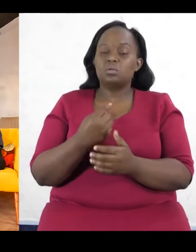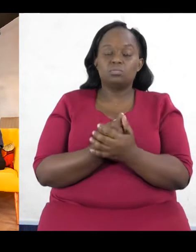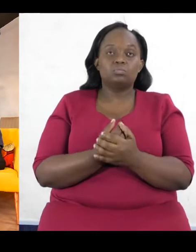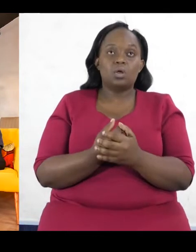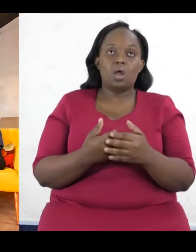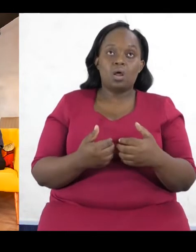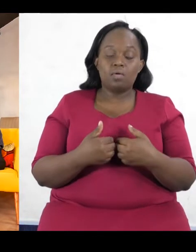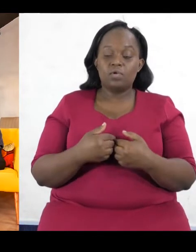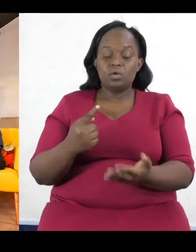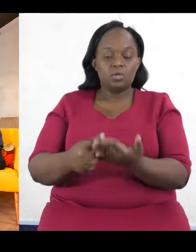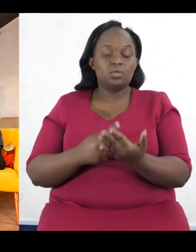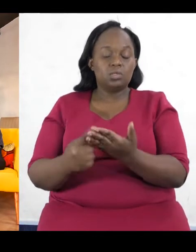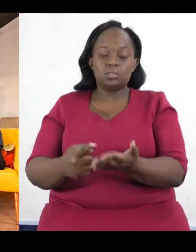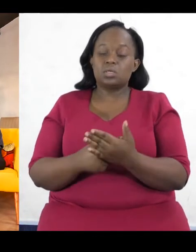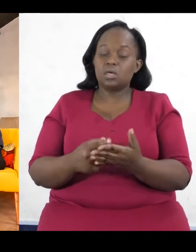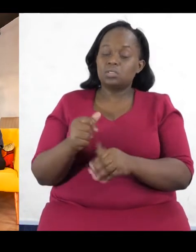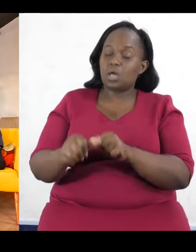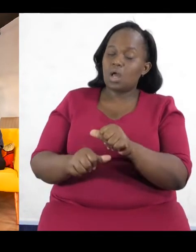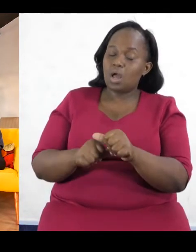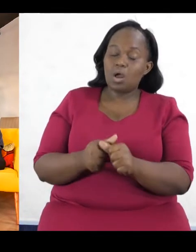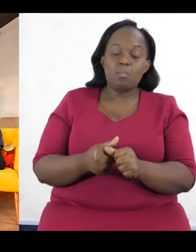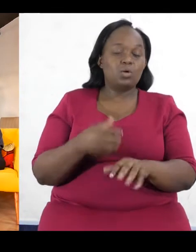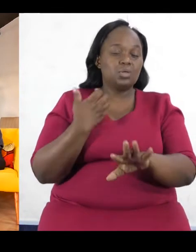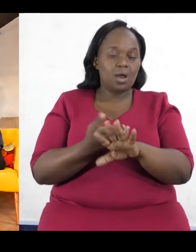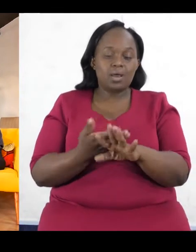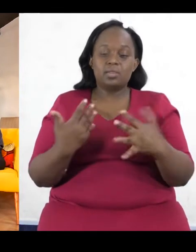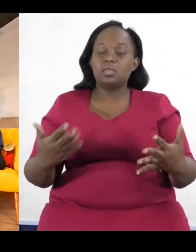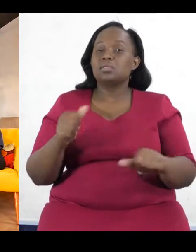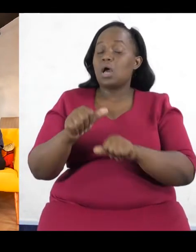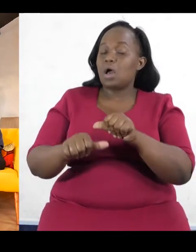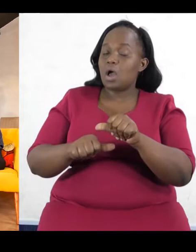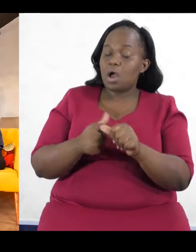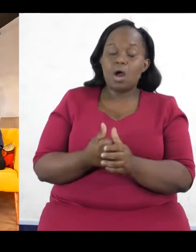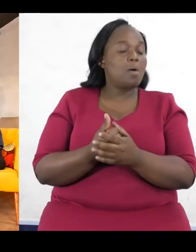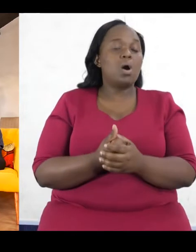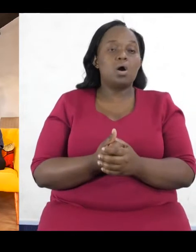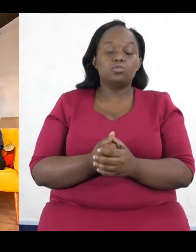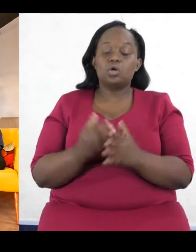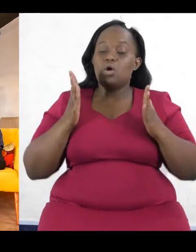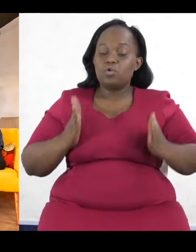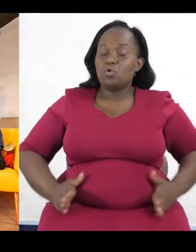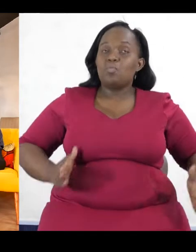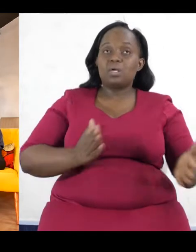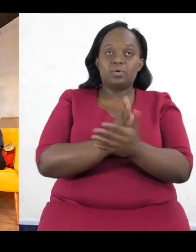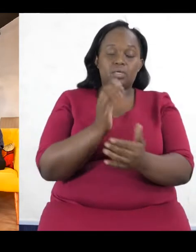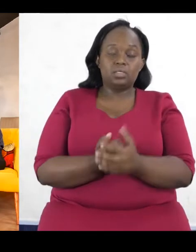Silentoy, where we discuss, we break down complex policy issues, mainly civic education.